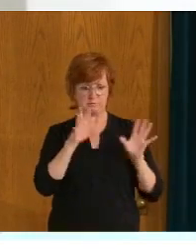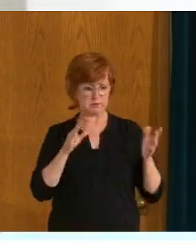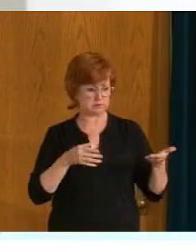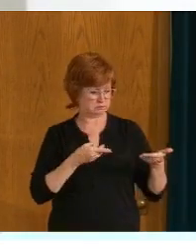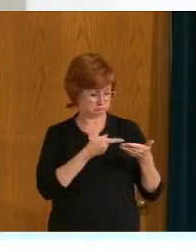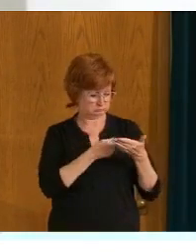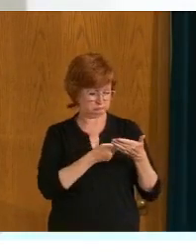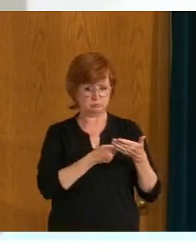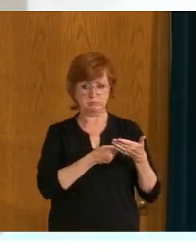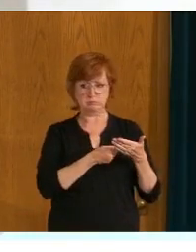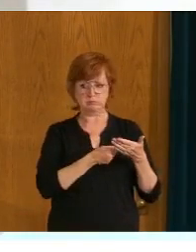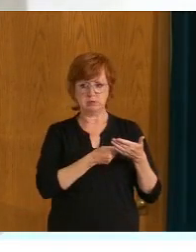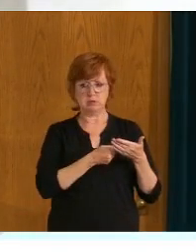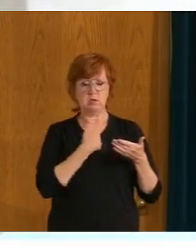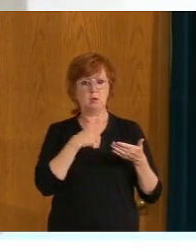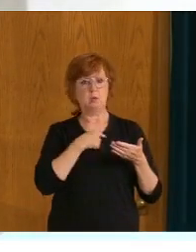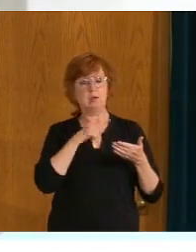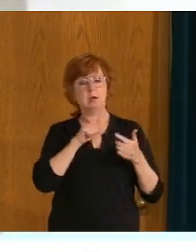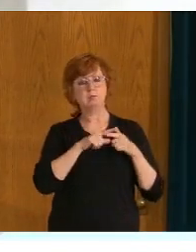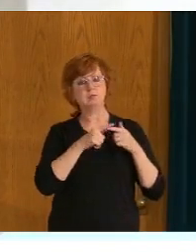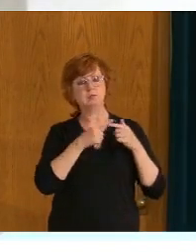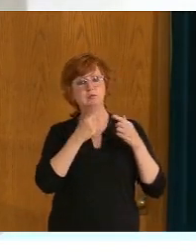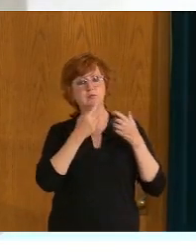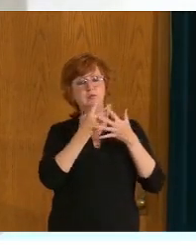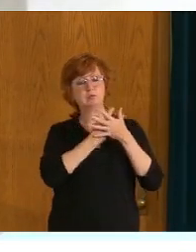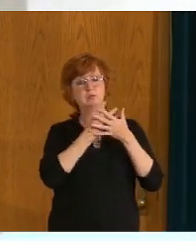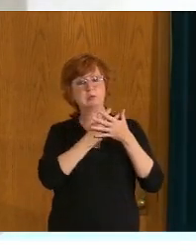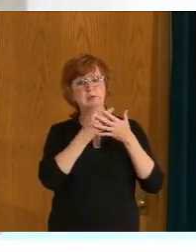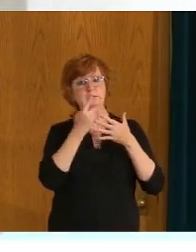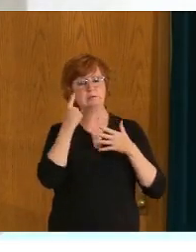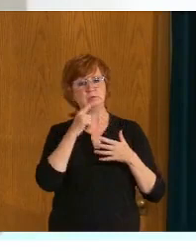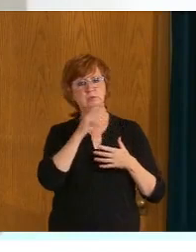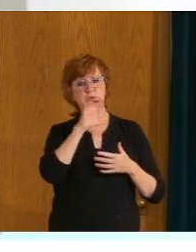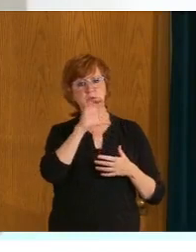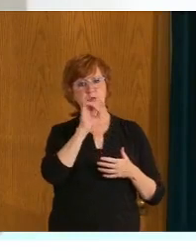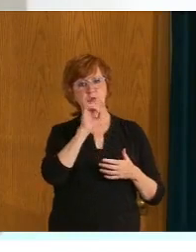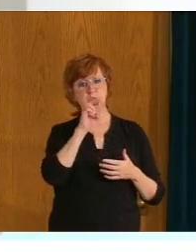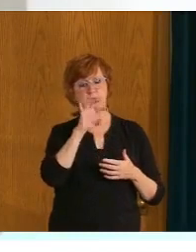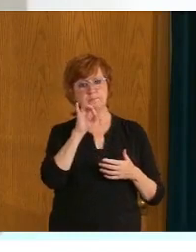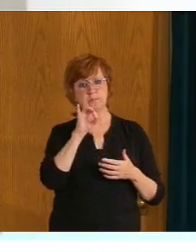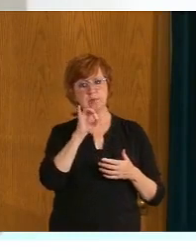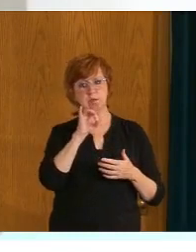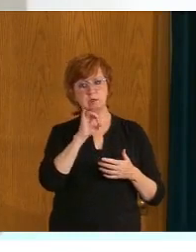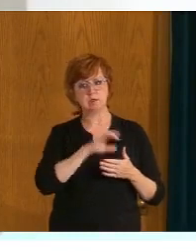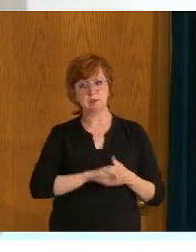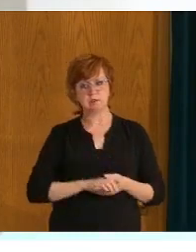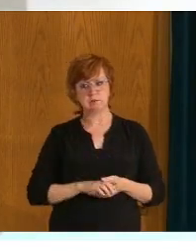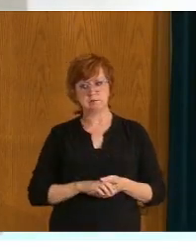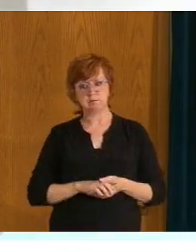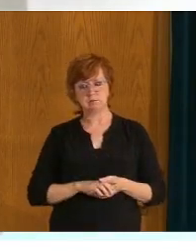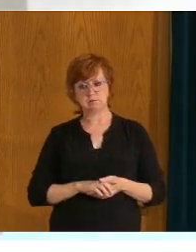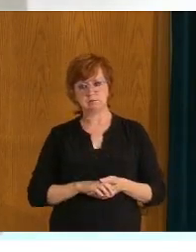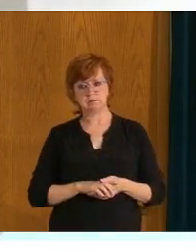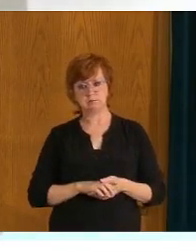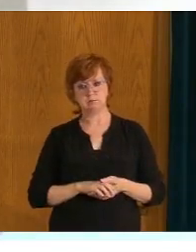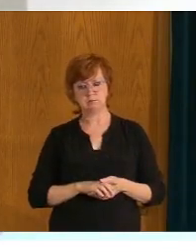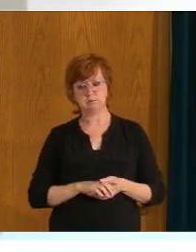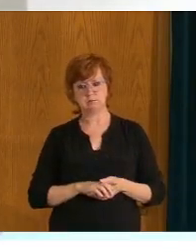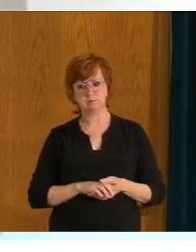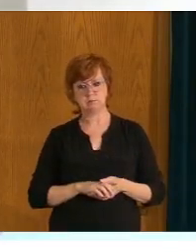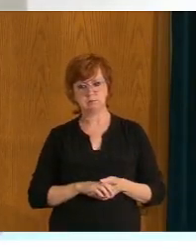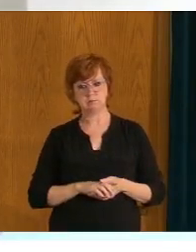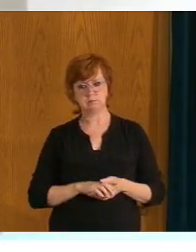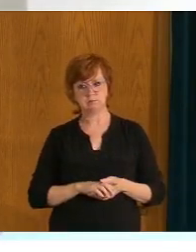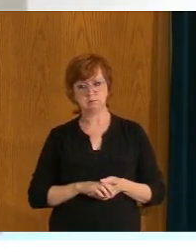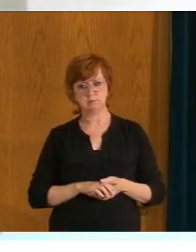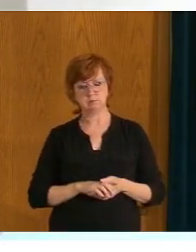COVID is a routine part of, um, you know, healthcare. In fact, uh, you know, there's been almost, almost a spot can confirm that, that